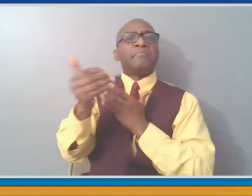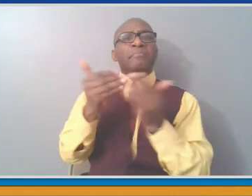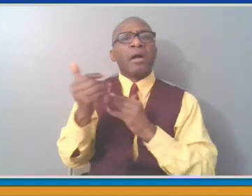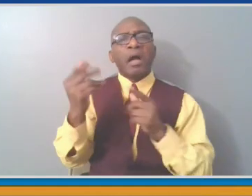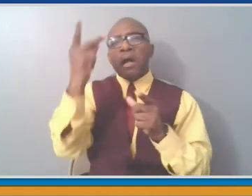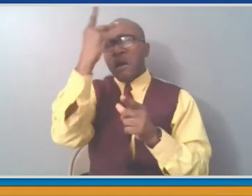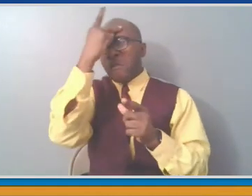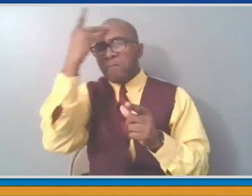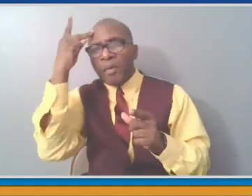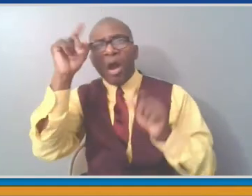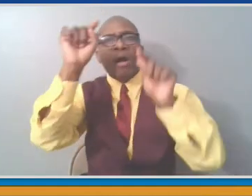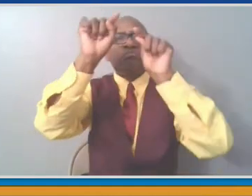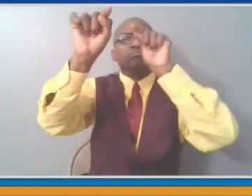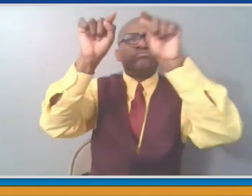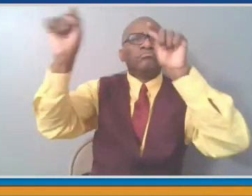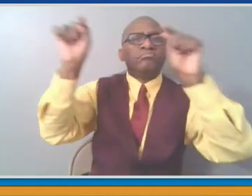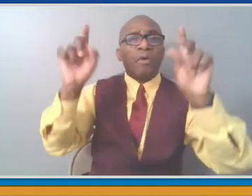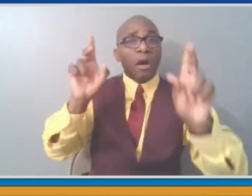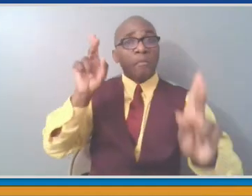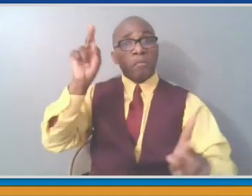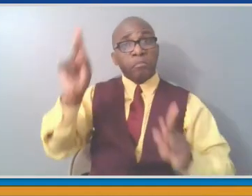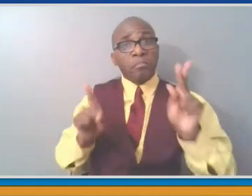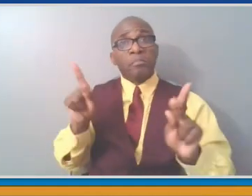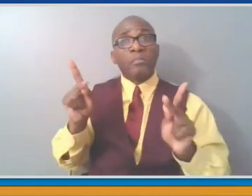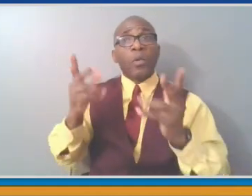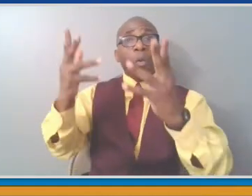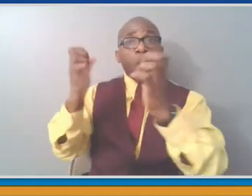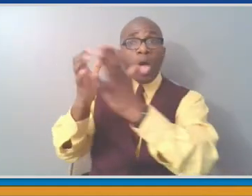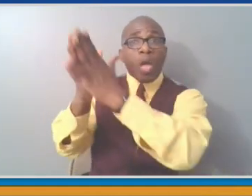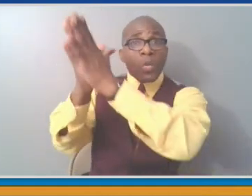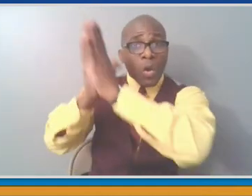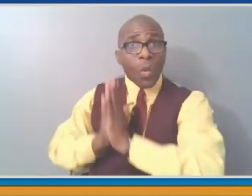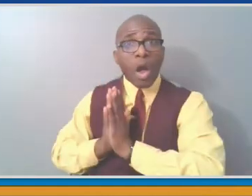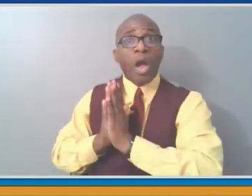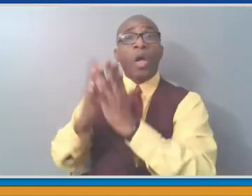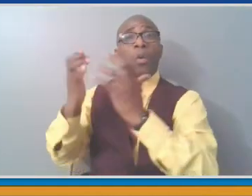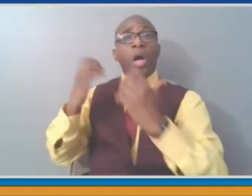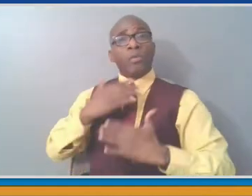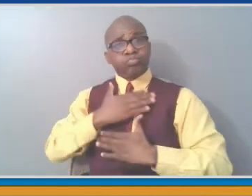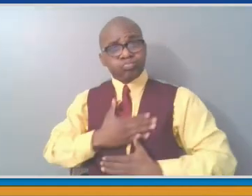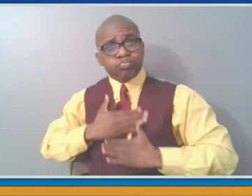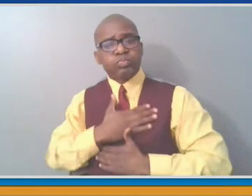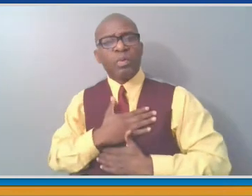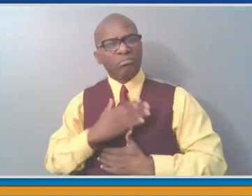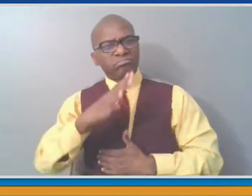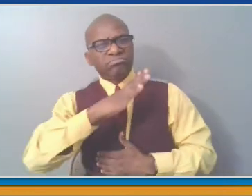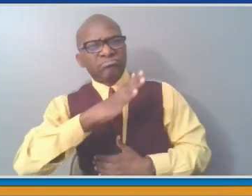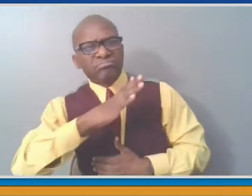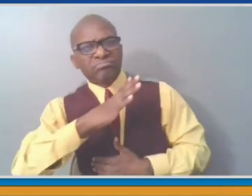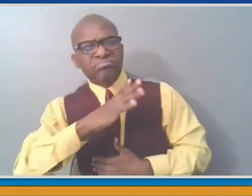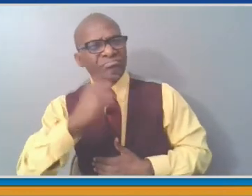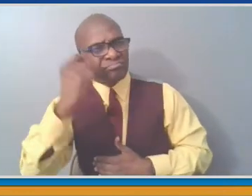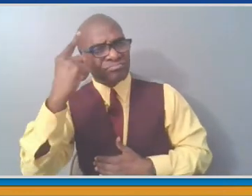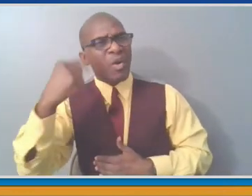woodlands are important to protect, and we protect in the marshlands, at the Reed Sanctuary, at Trailside, at Nature